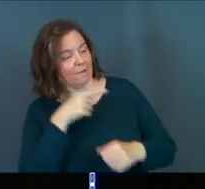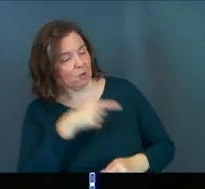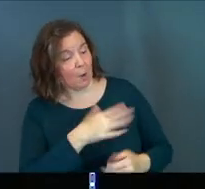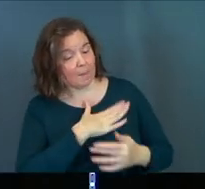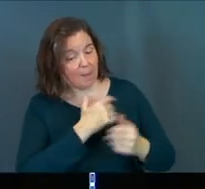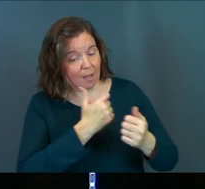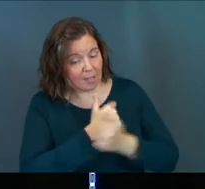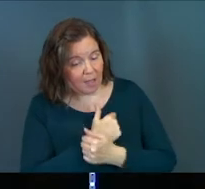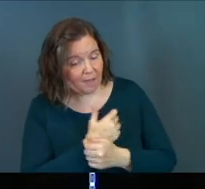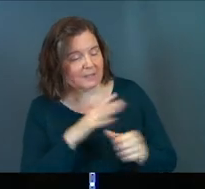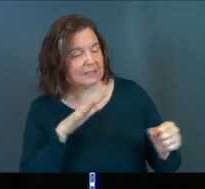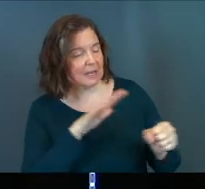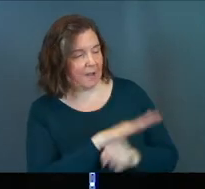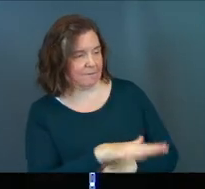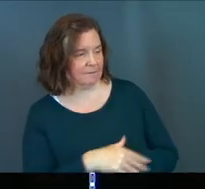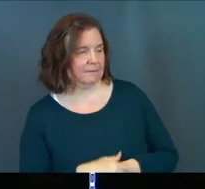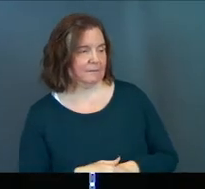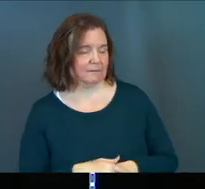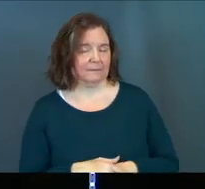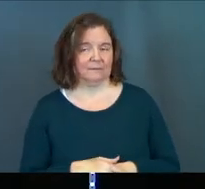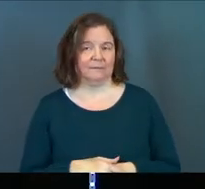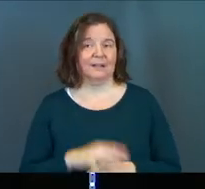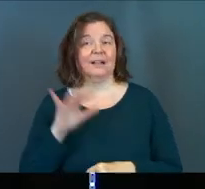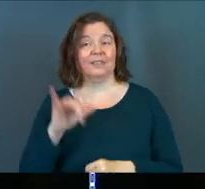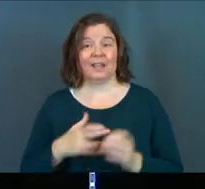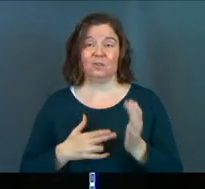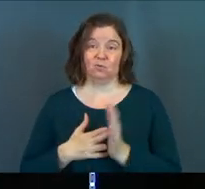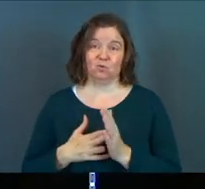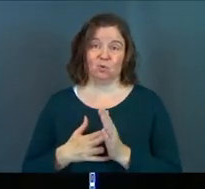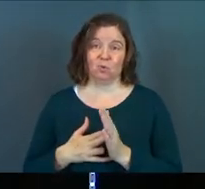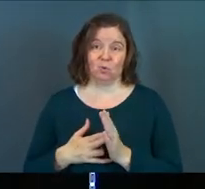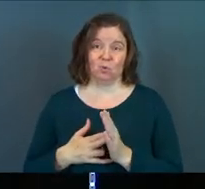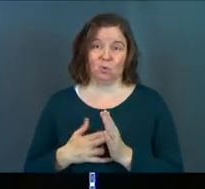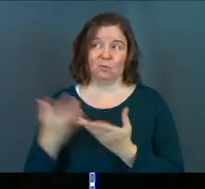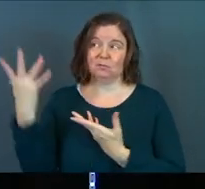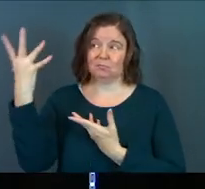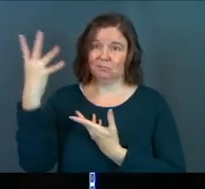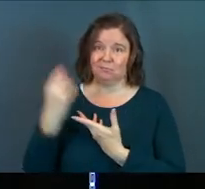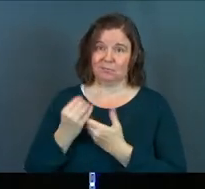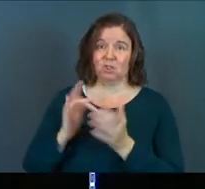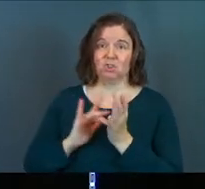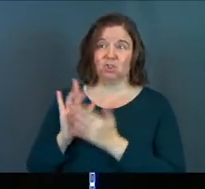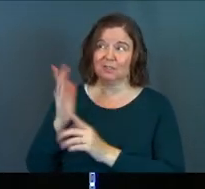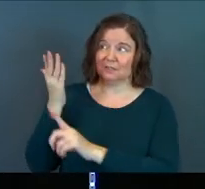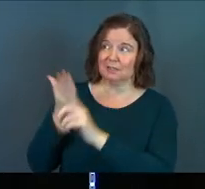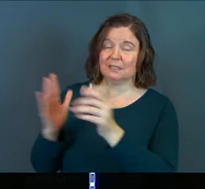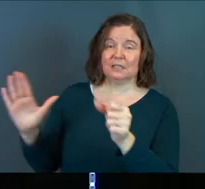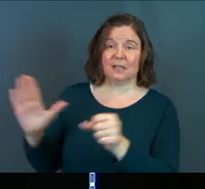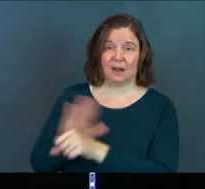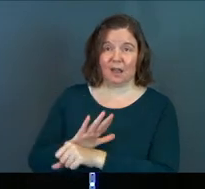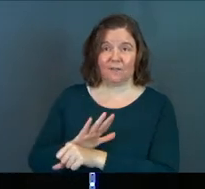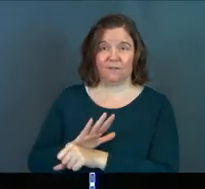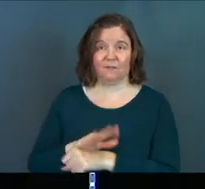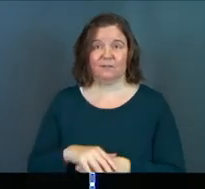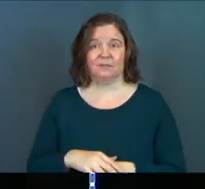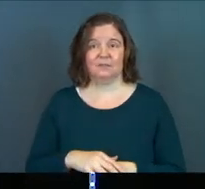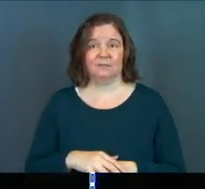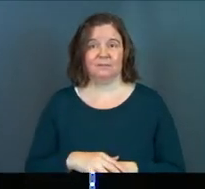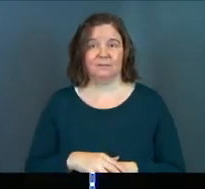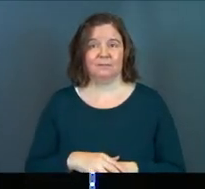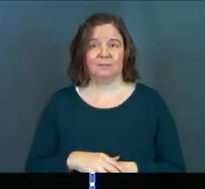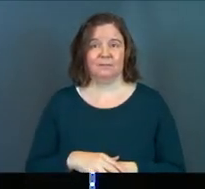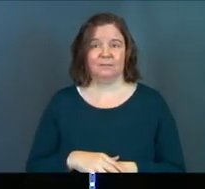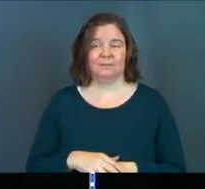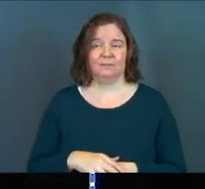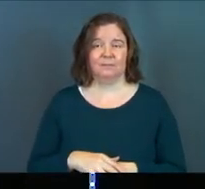and my love is enough. That's the truth to combat. Again, Jesus is enough. The truth to combat the second lie,